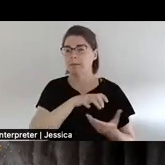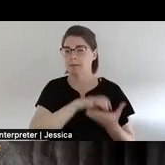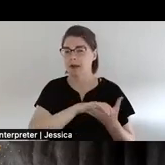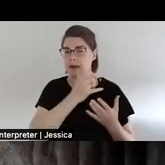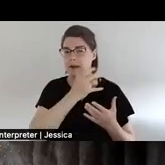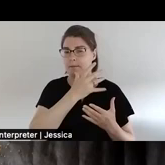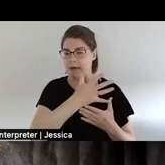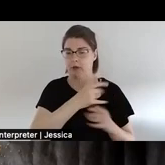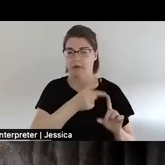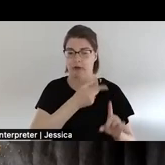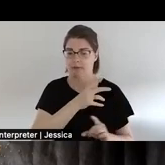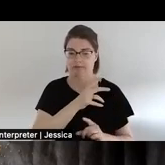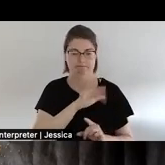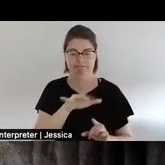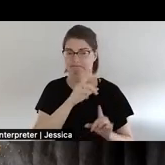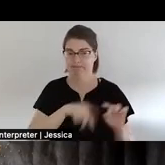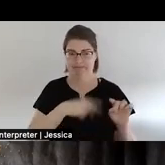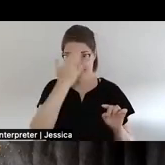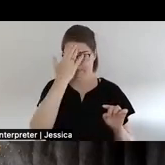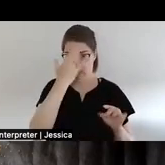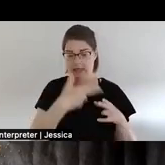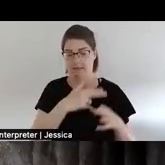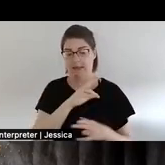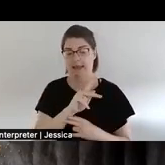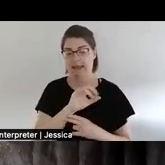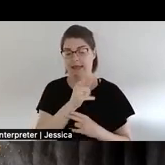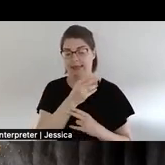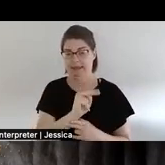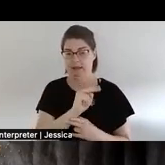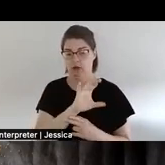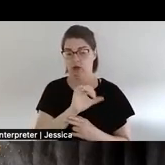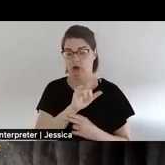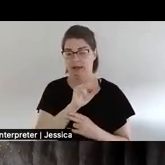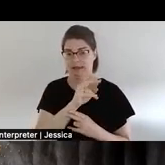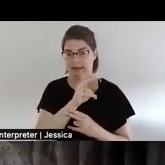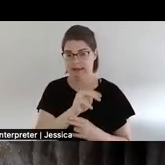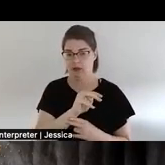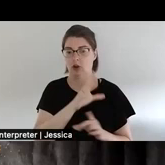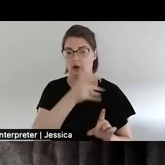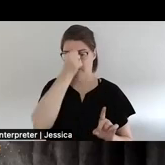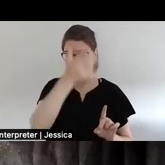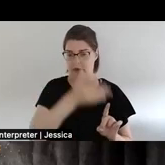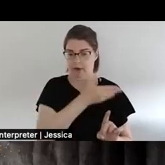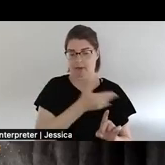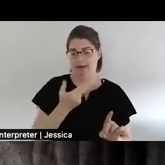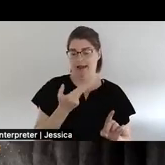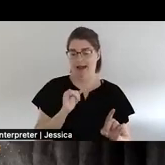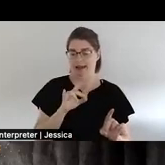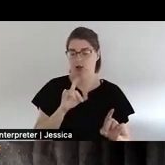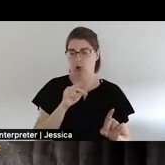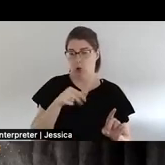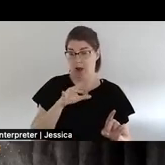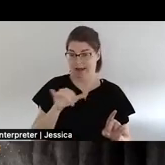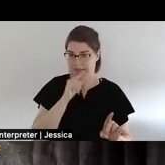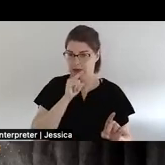Gitkatwa. She was Kathleen Collinson. Her father was from Haida Gwaii. And my father's